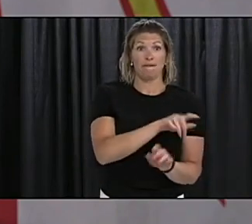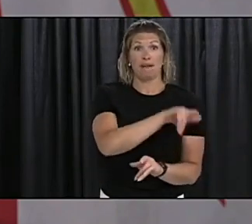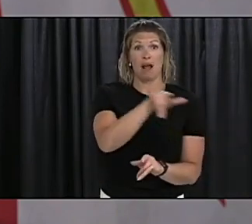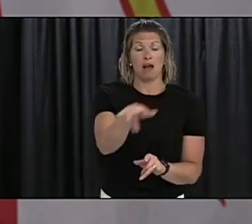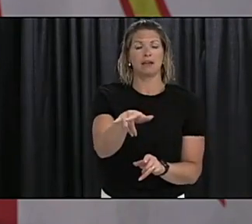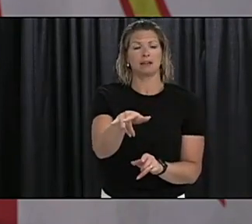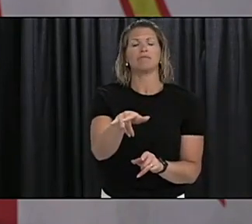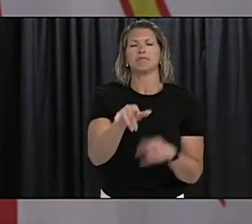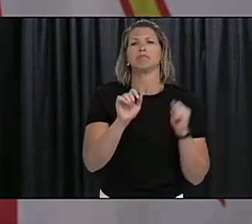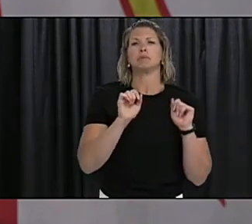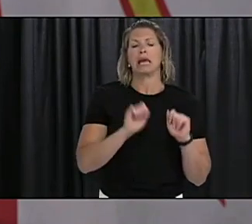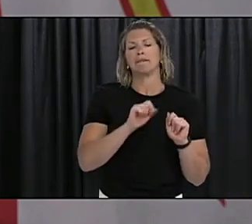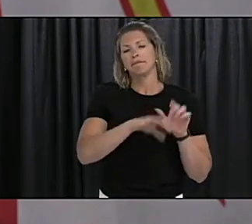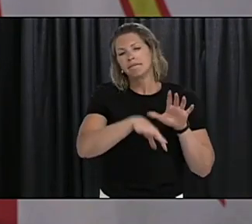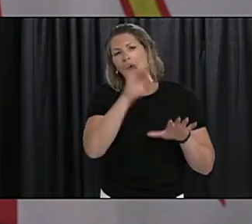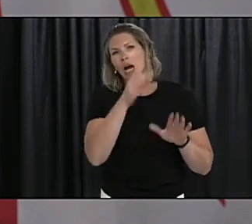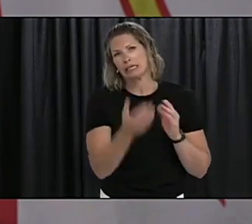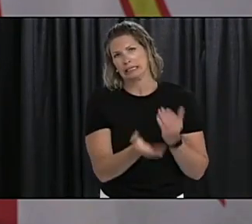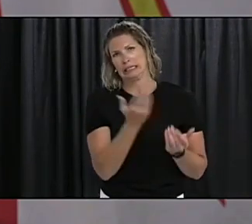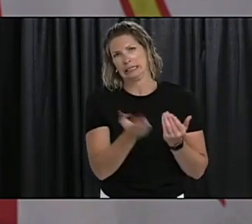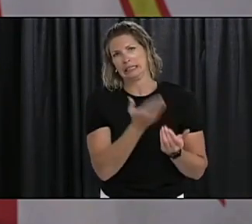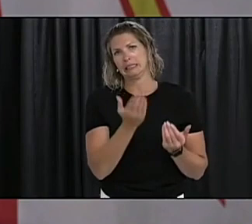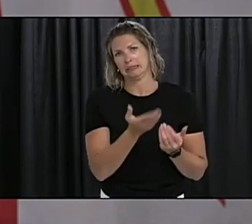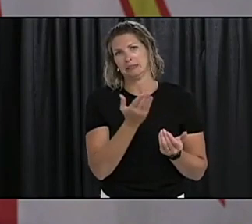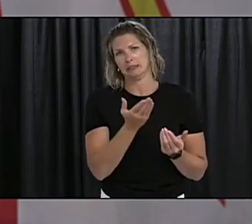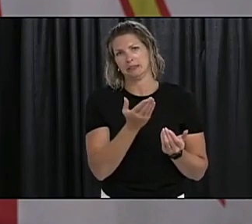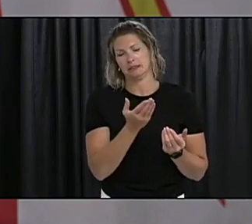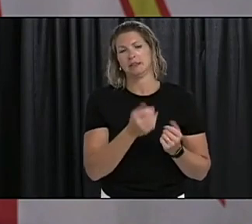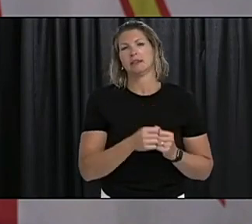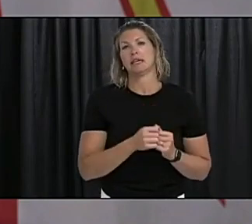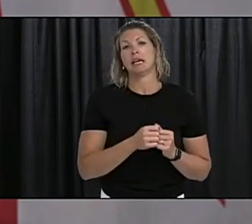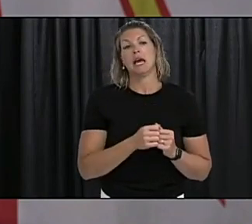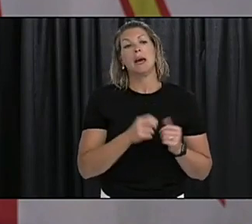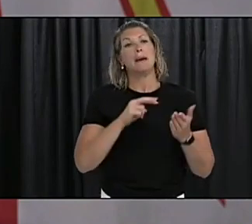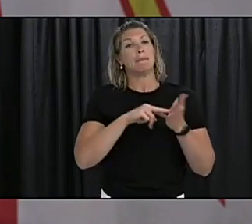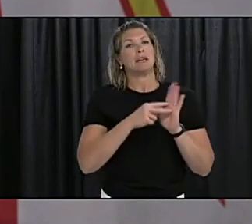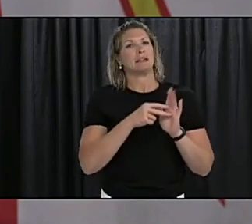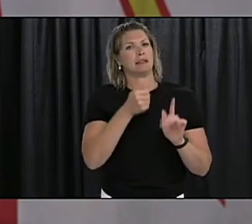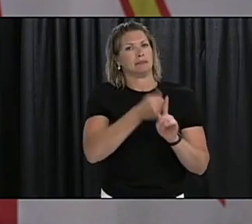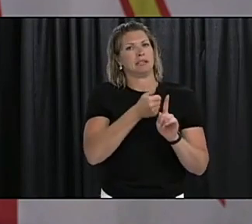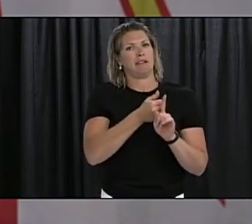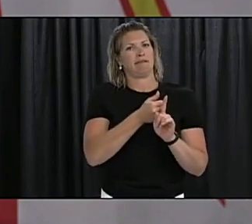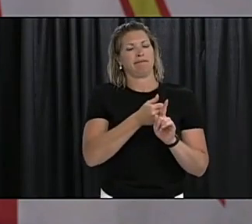boat I guess to do a self assessment